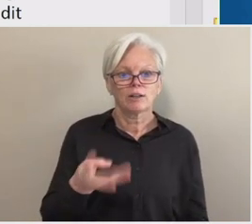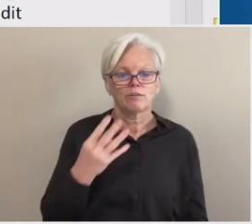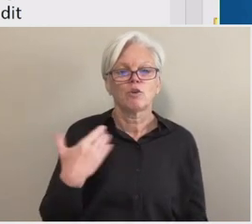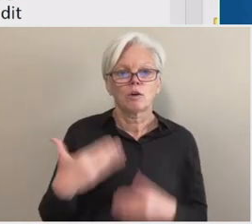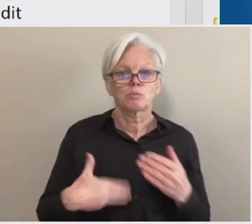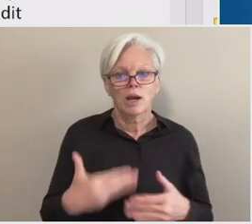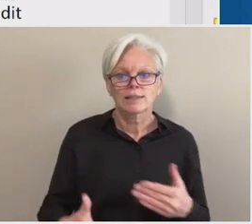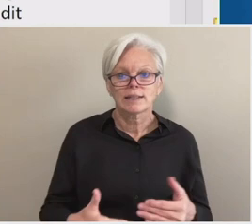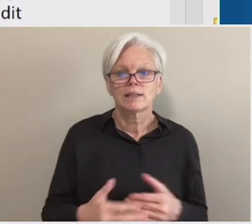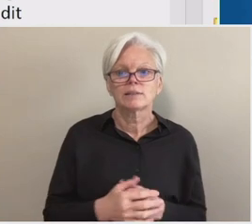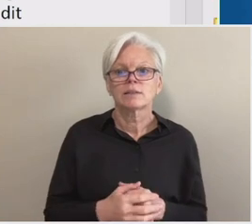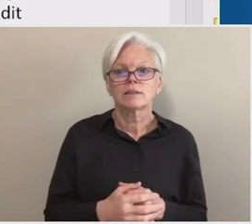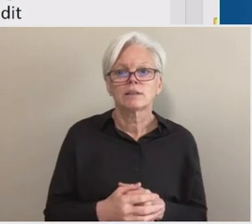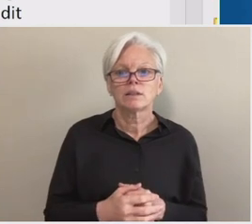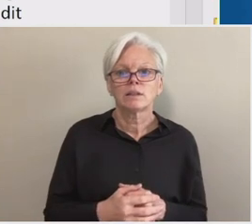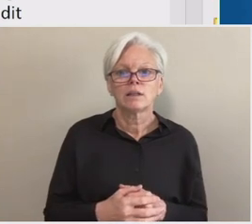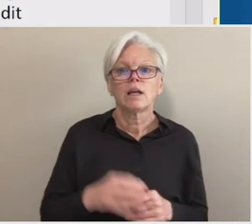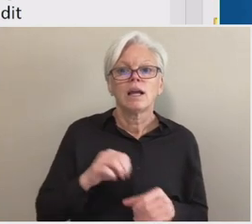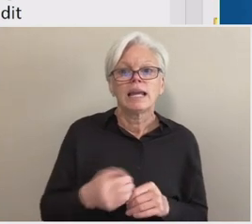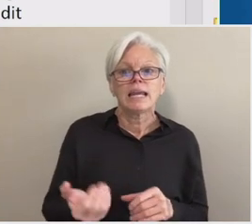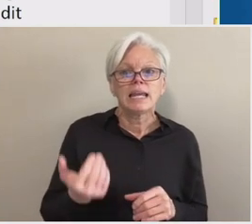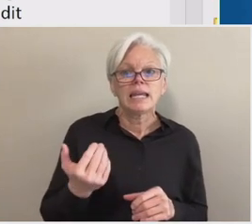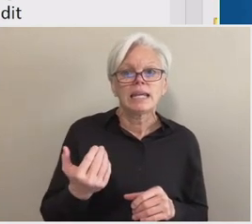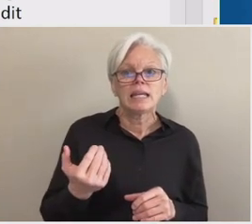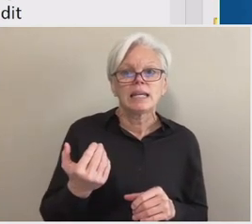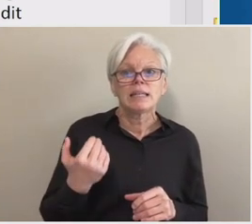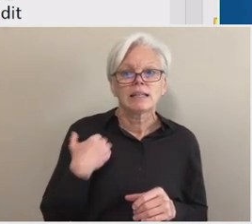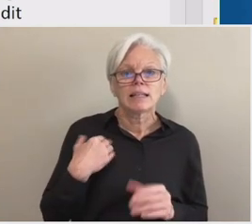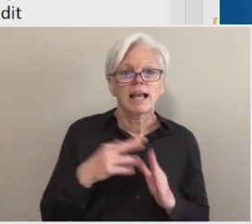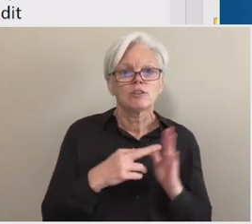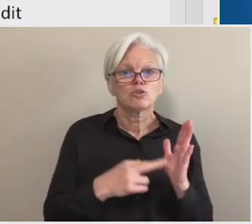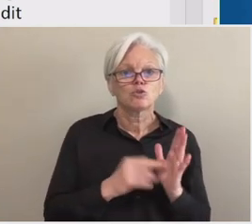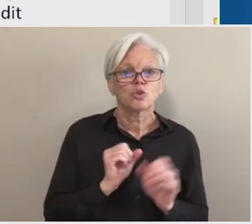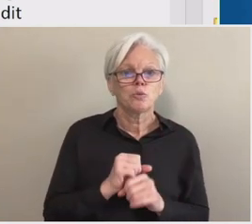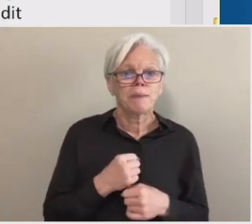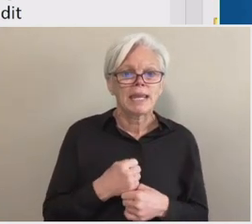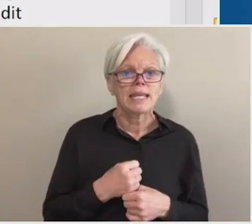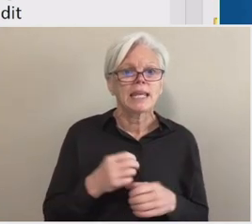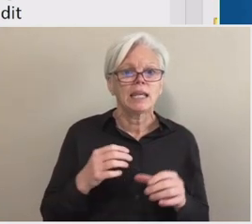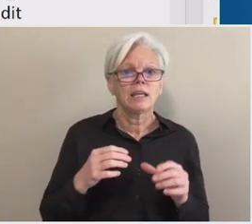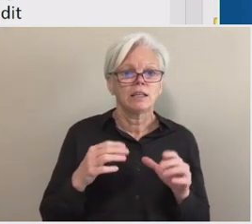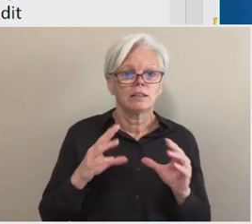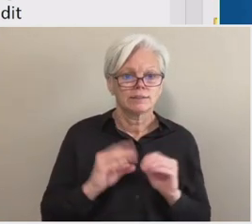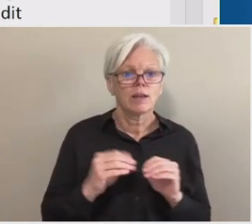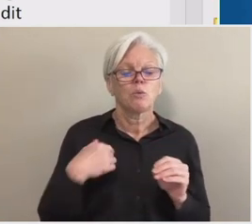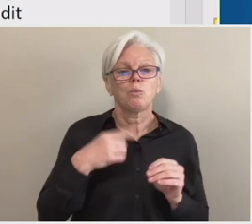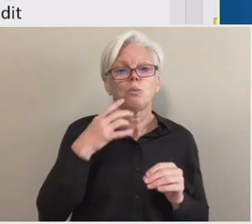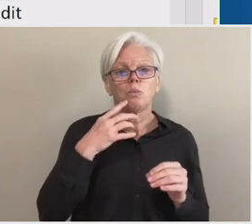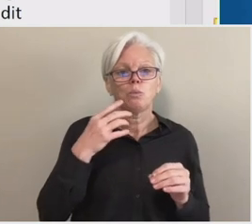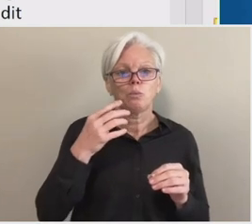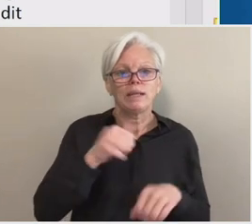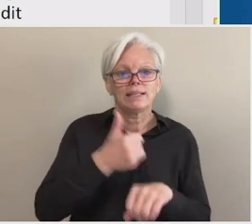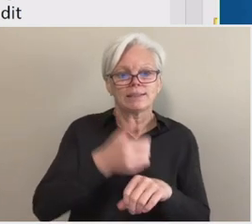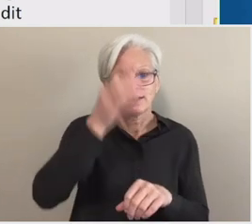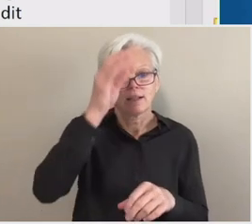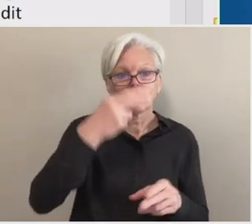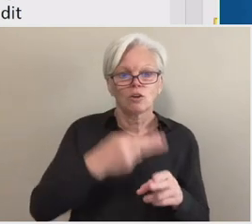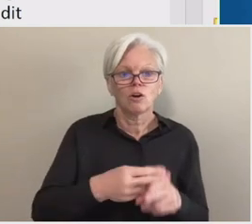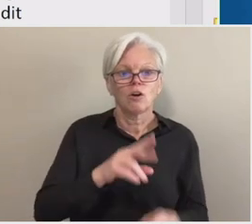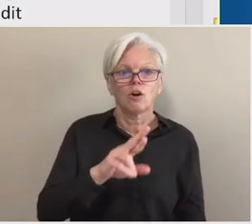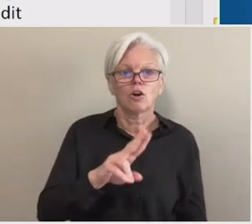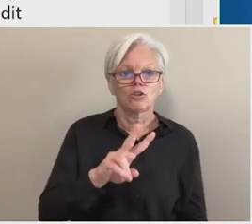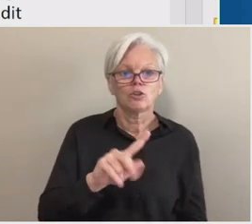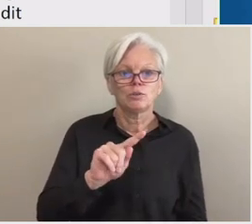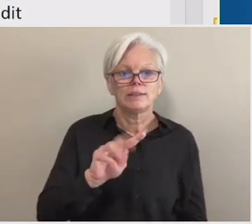We, in the last rulemaking, we established a concept known as the RGT4